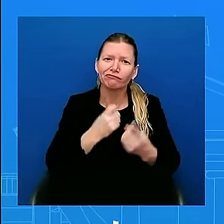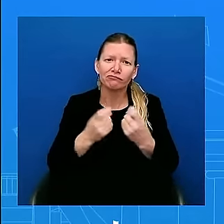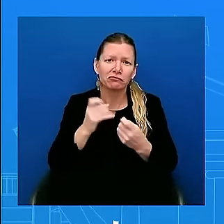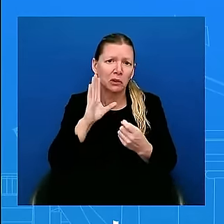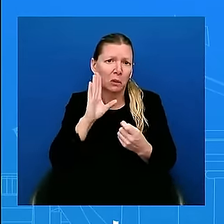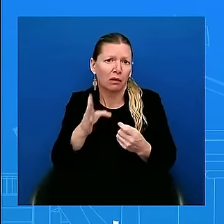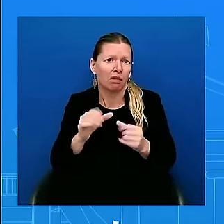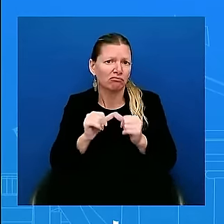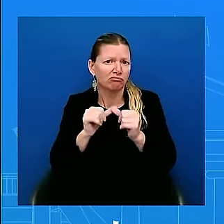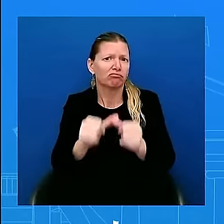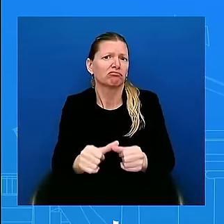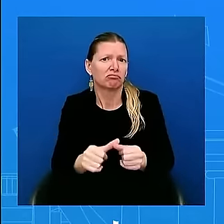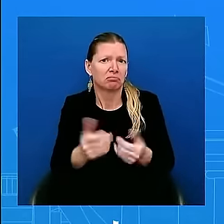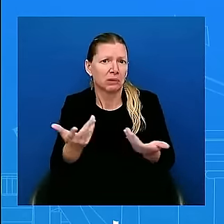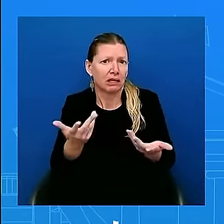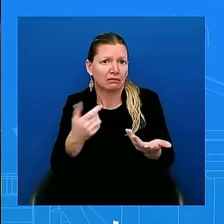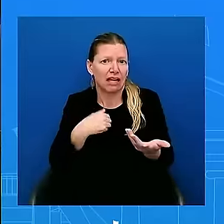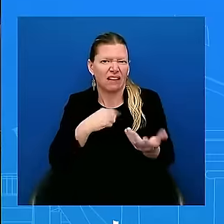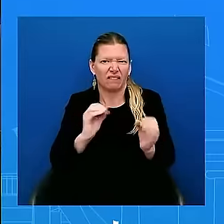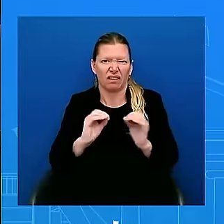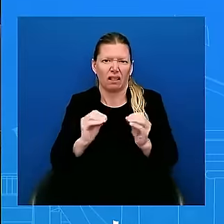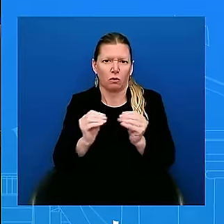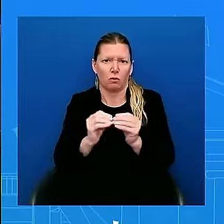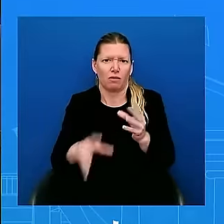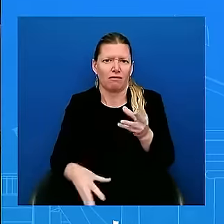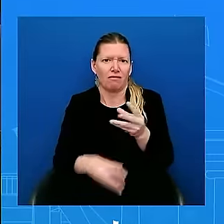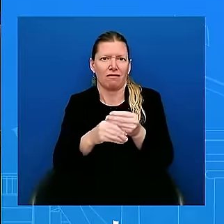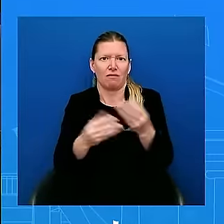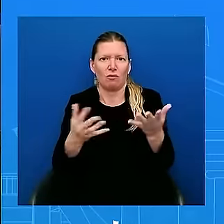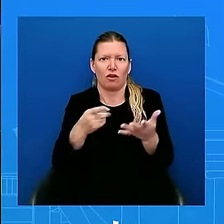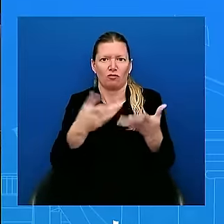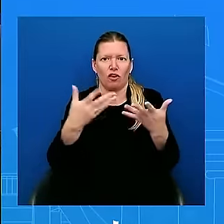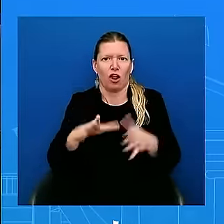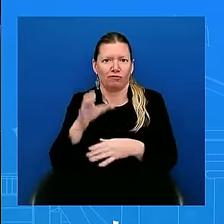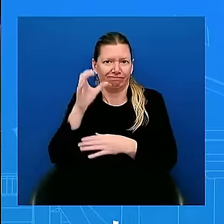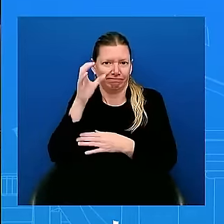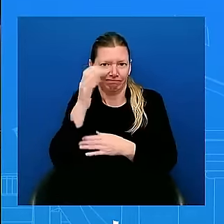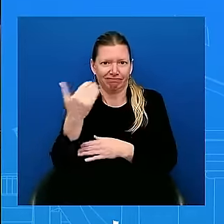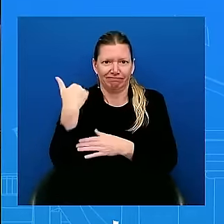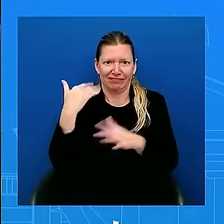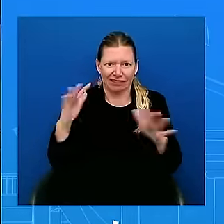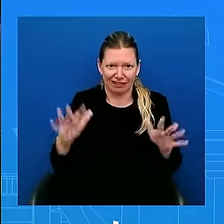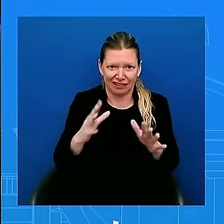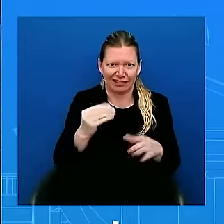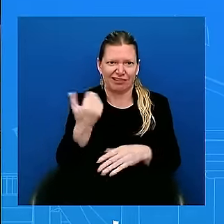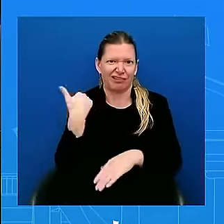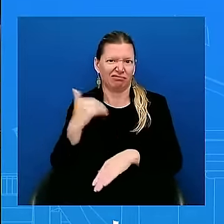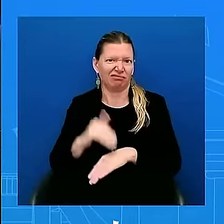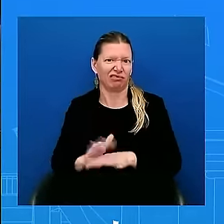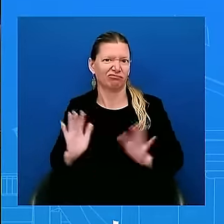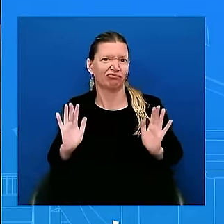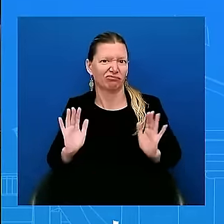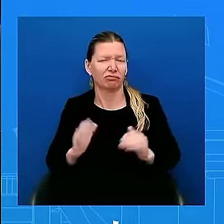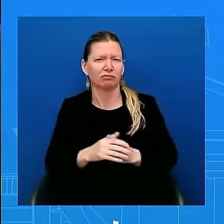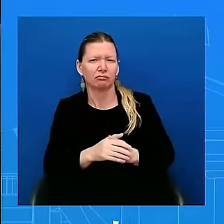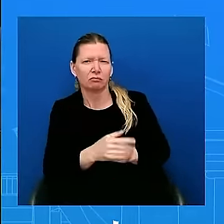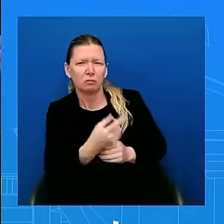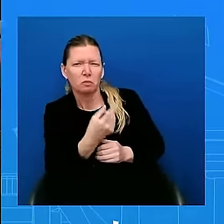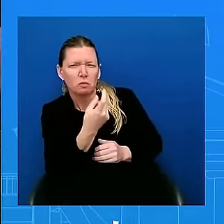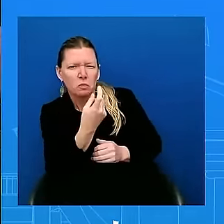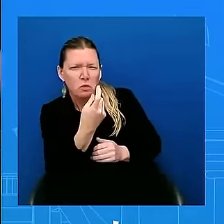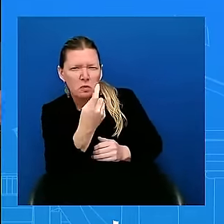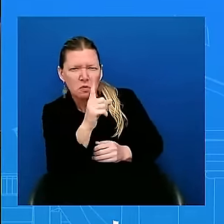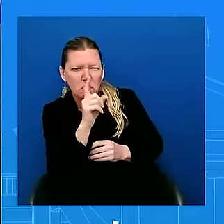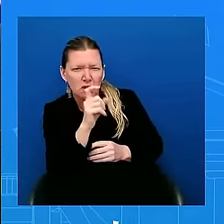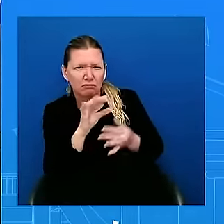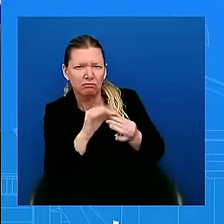address to the American people last one last one on sort of the next six months we just asked Kirby about this but is there anything you can tell us about how